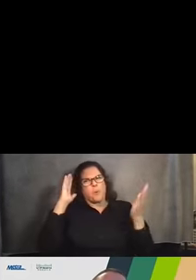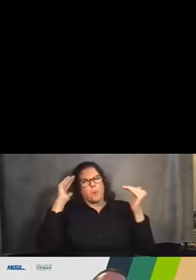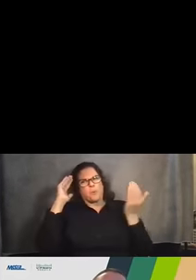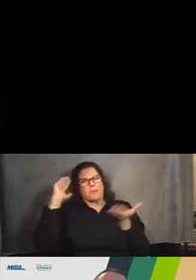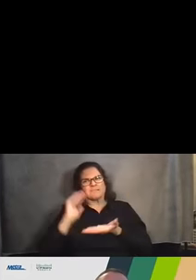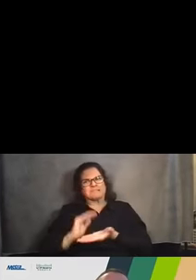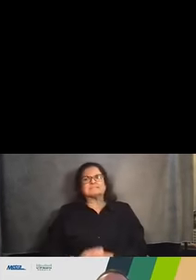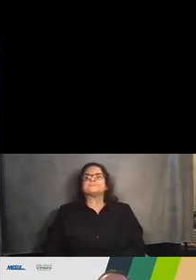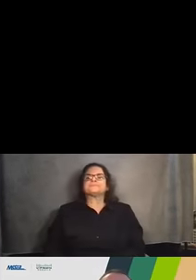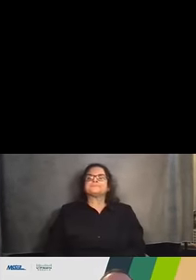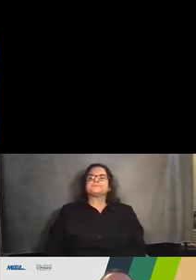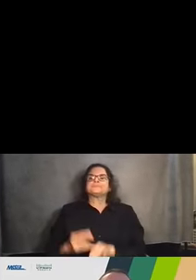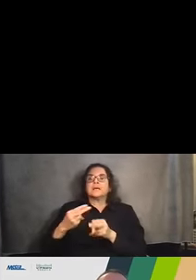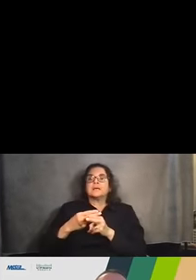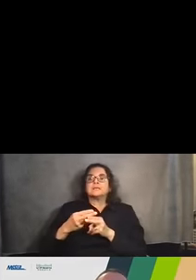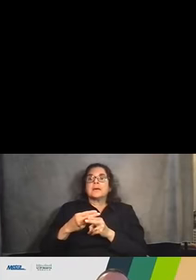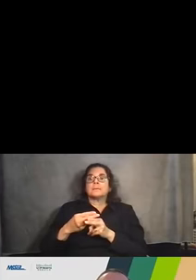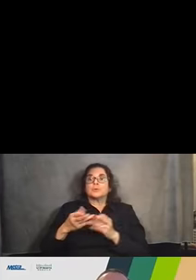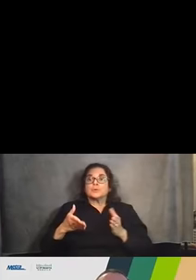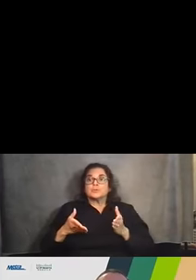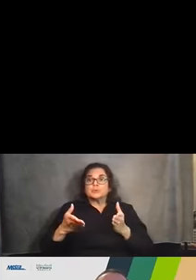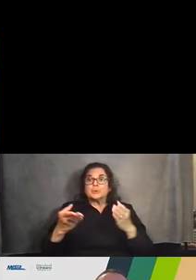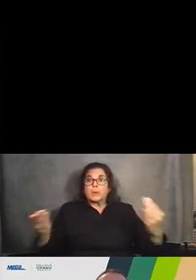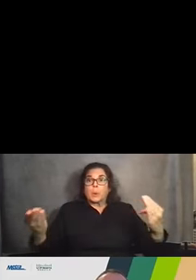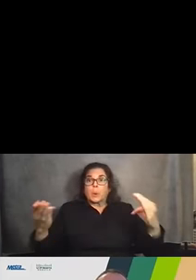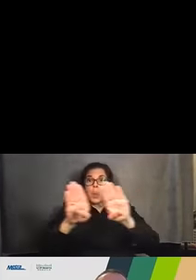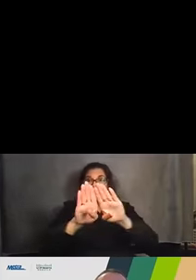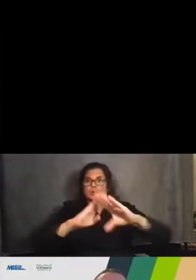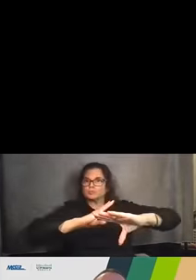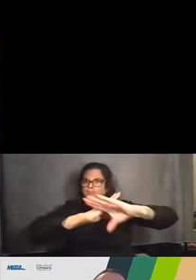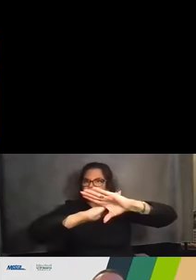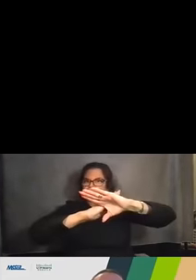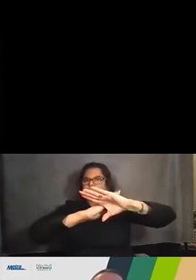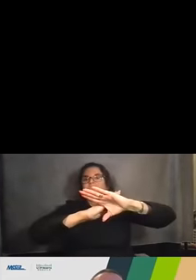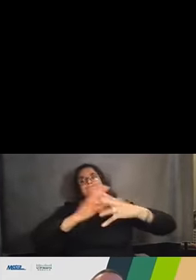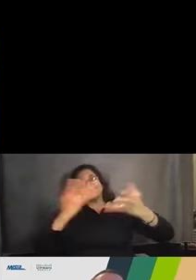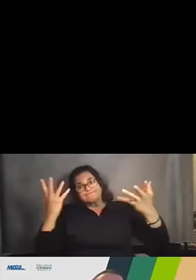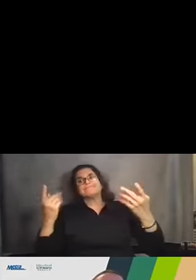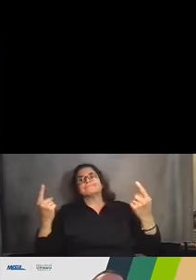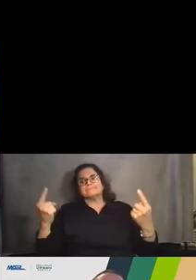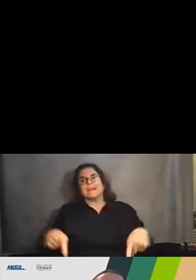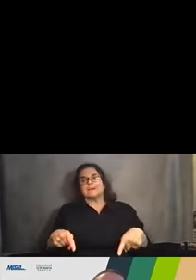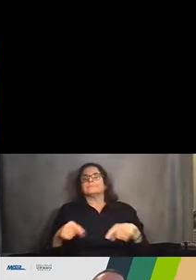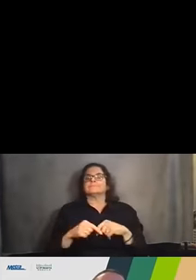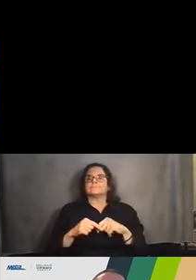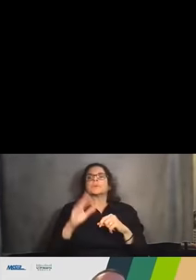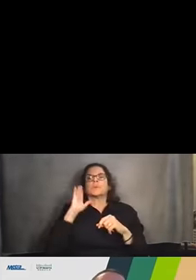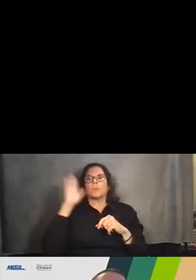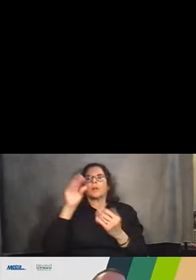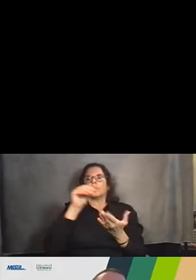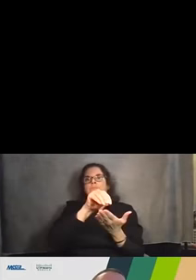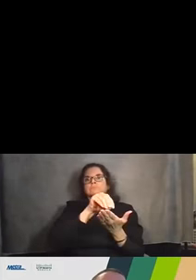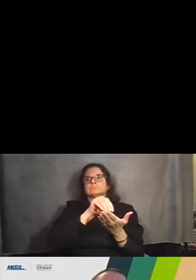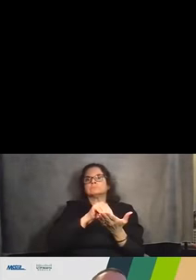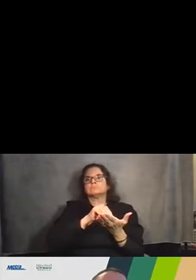Temporary street closures obviously are a big part of this, and that will all be documented in the environmental review